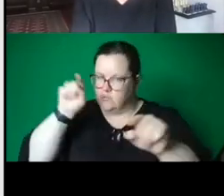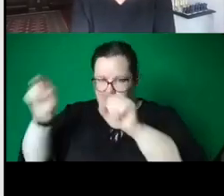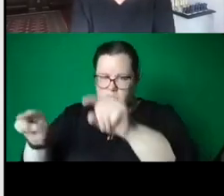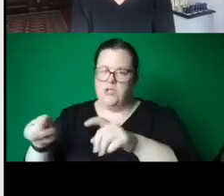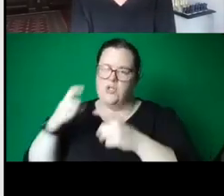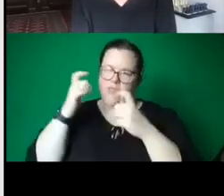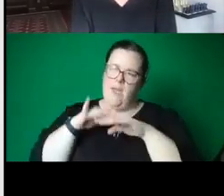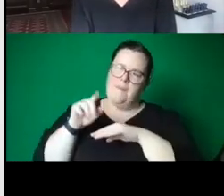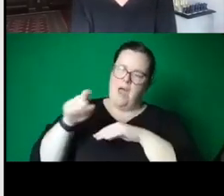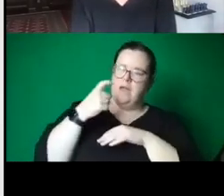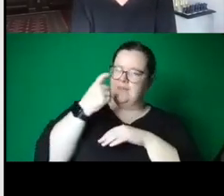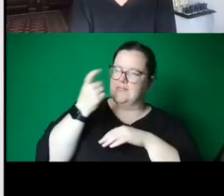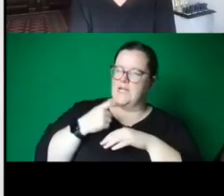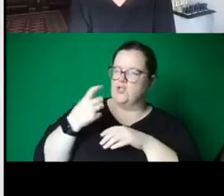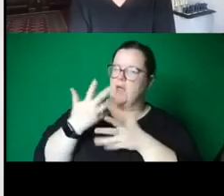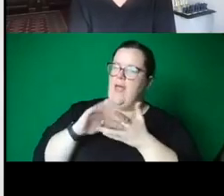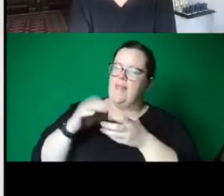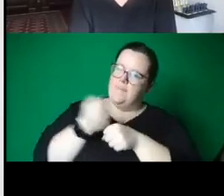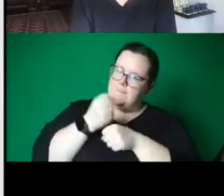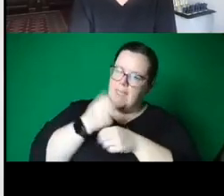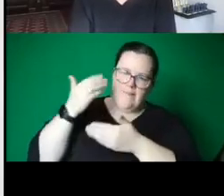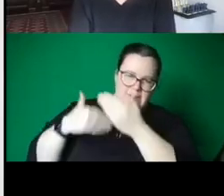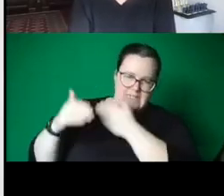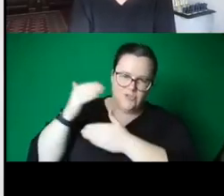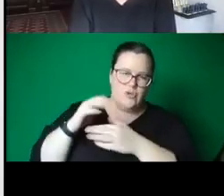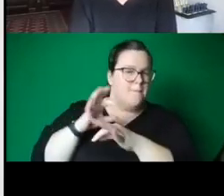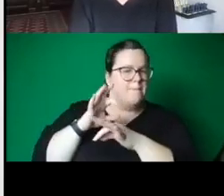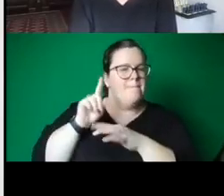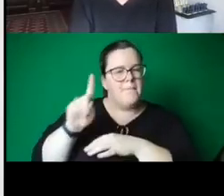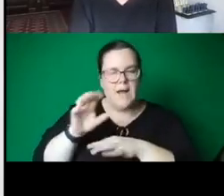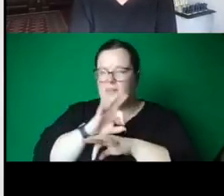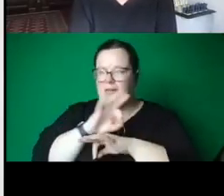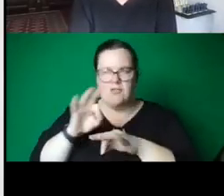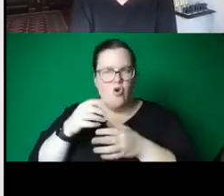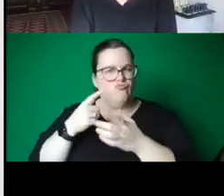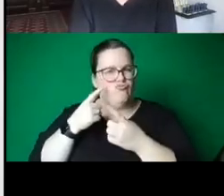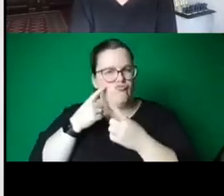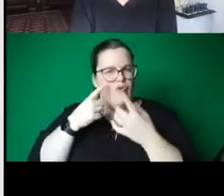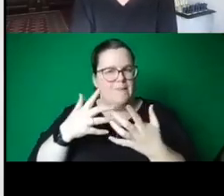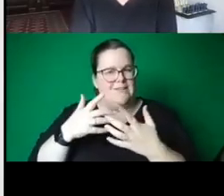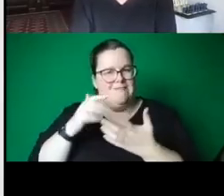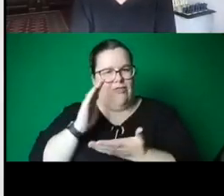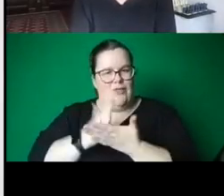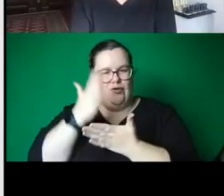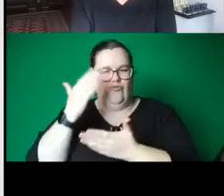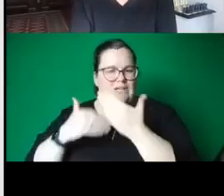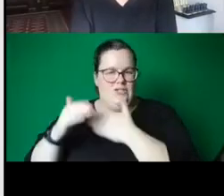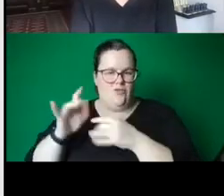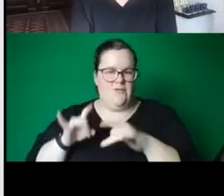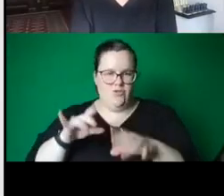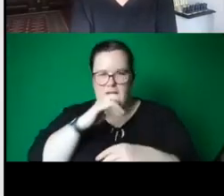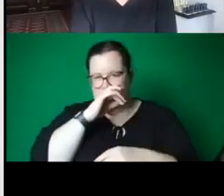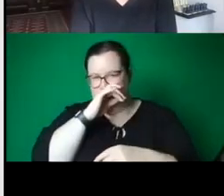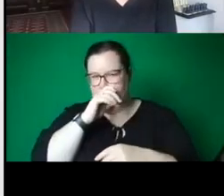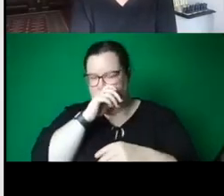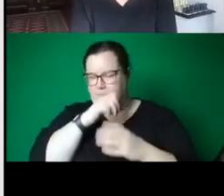and fail to represent, run parallel to the histories I've been working with. The language of monuments became my primary material, allowing me to